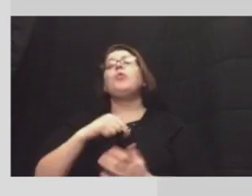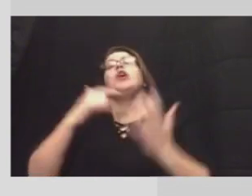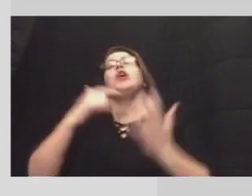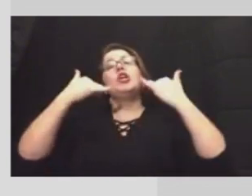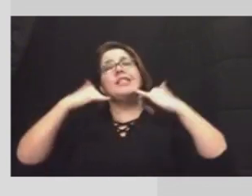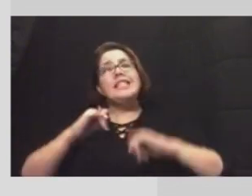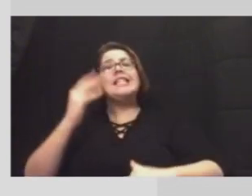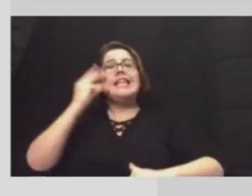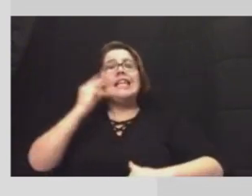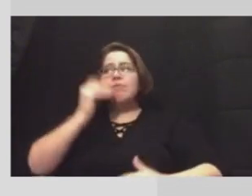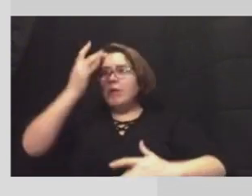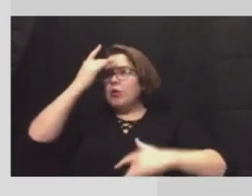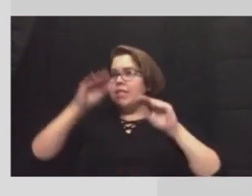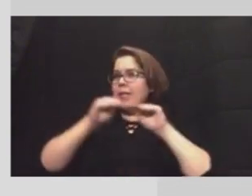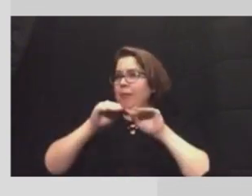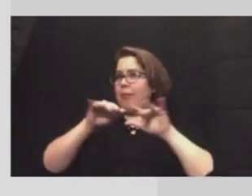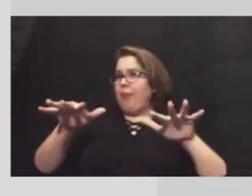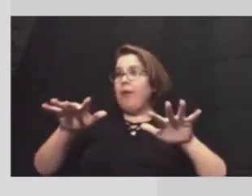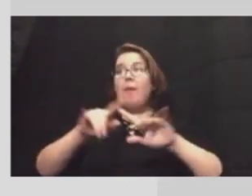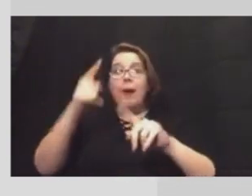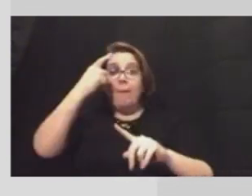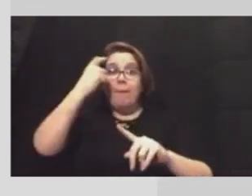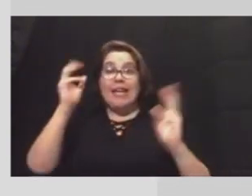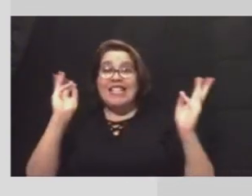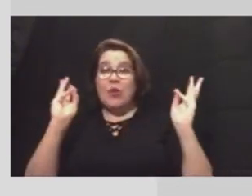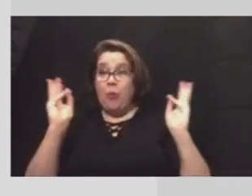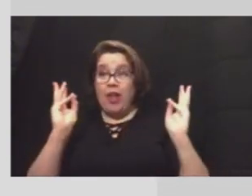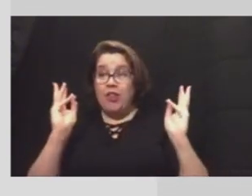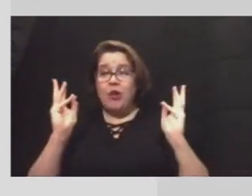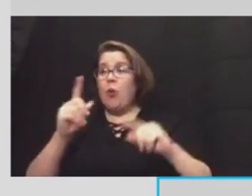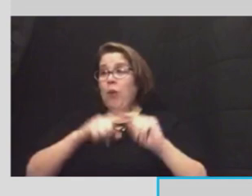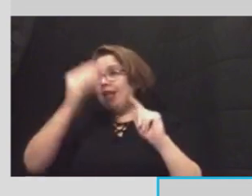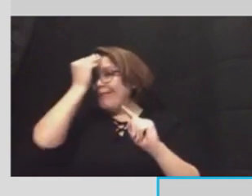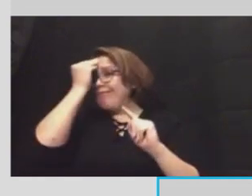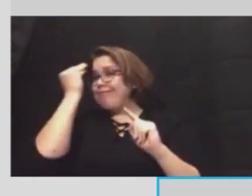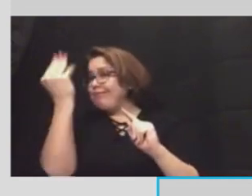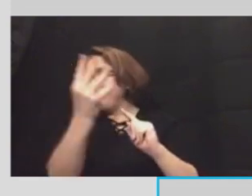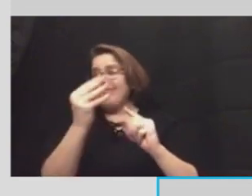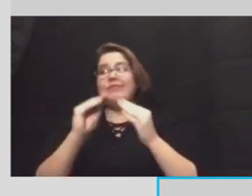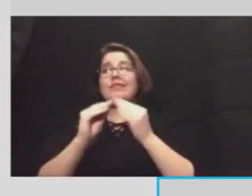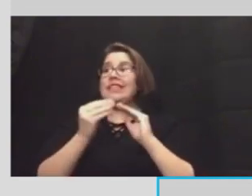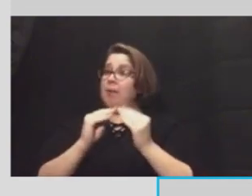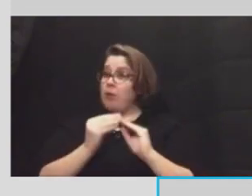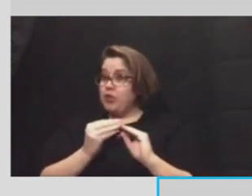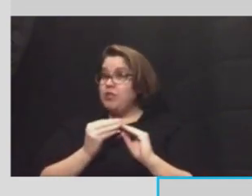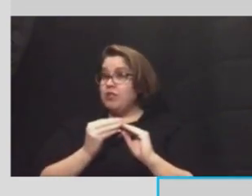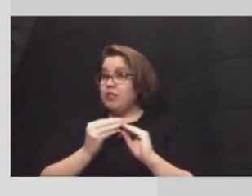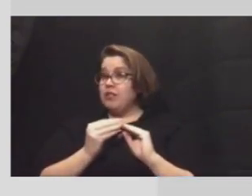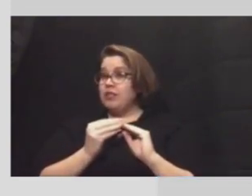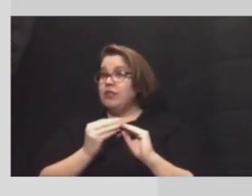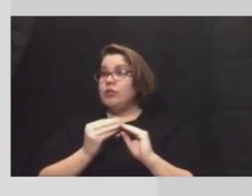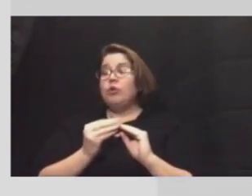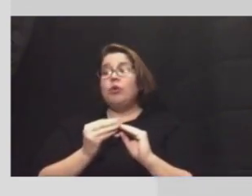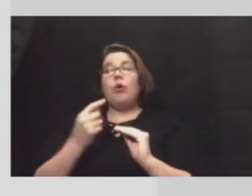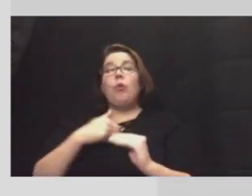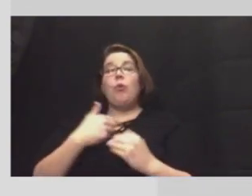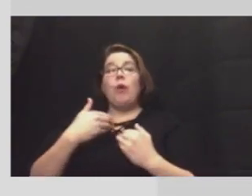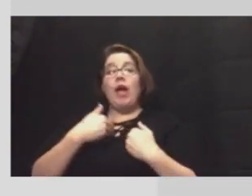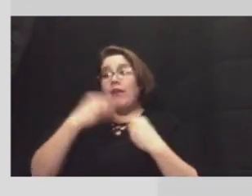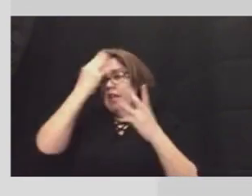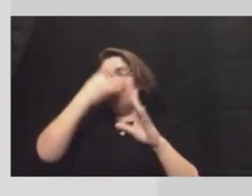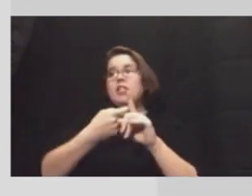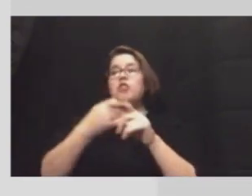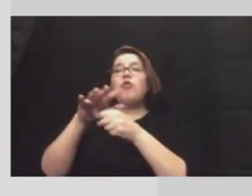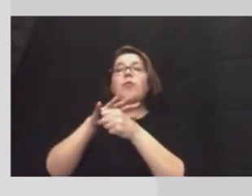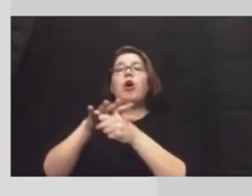midst of a pandemic but due to the weather we are not able to bring you case data yet however we do have an update from our